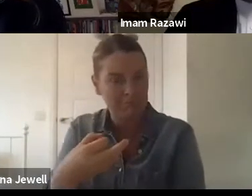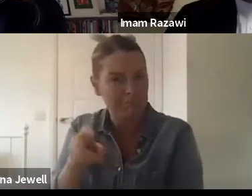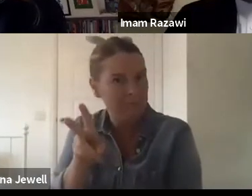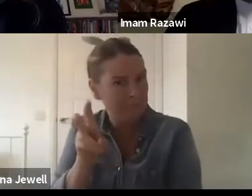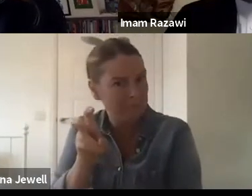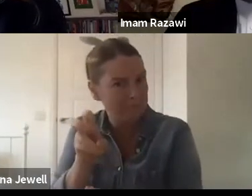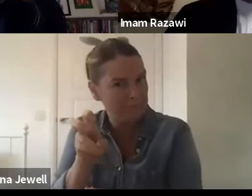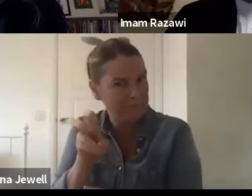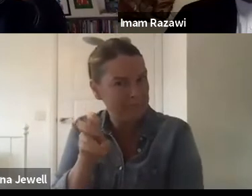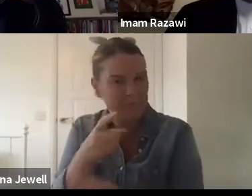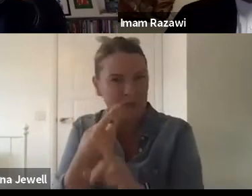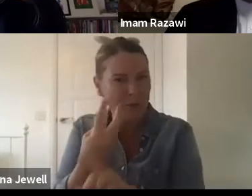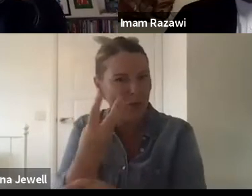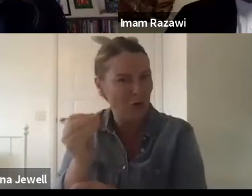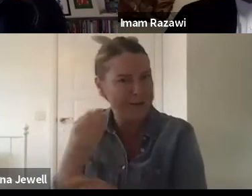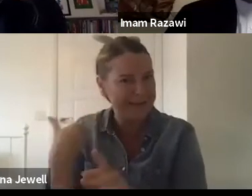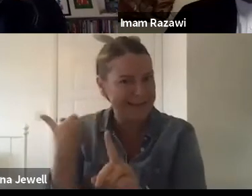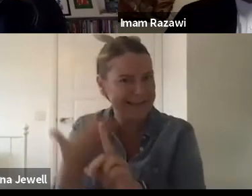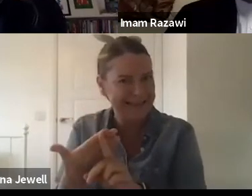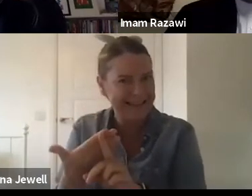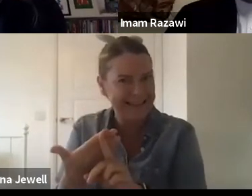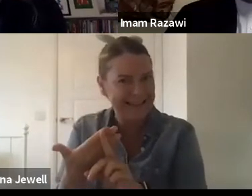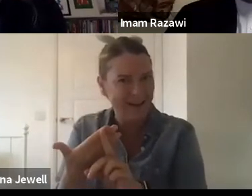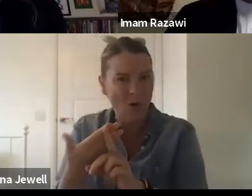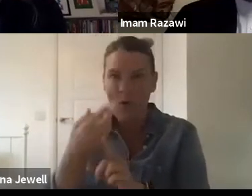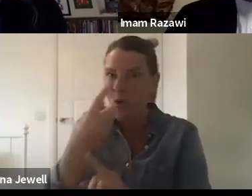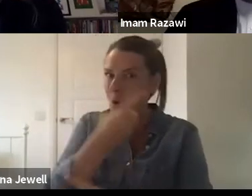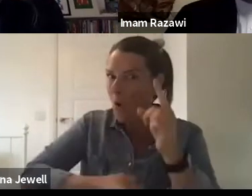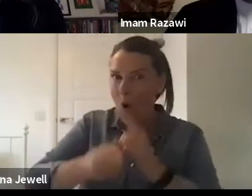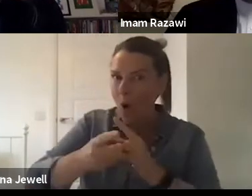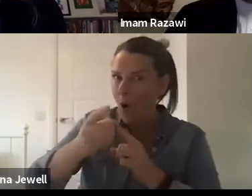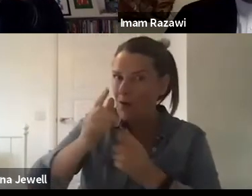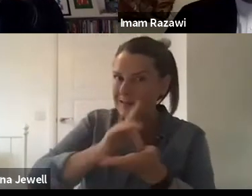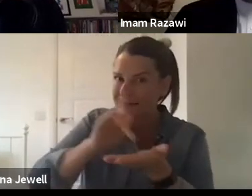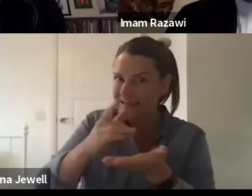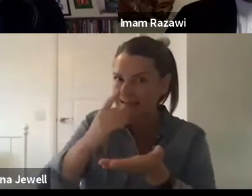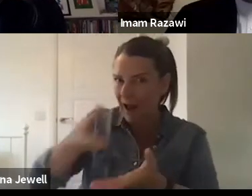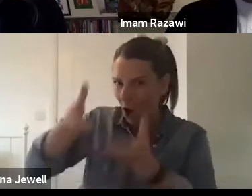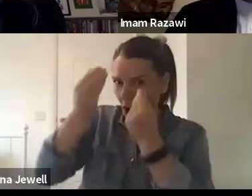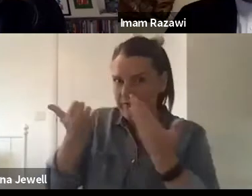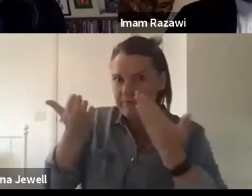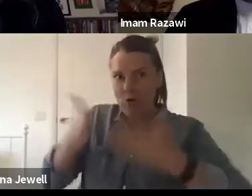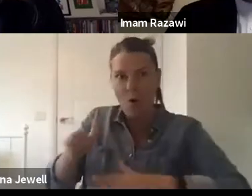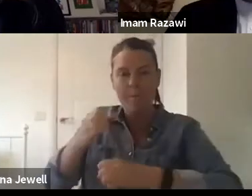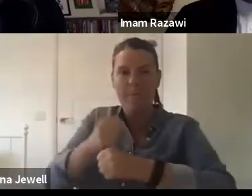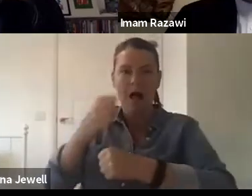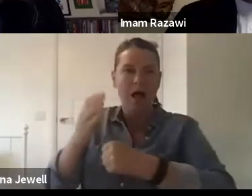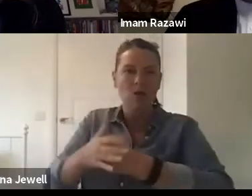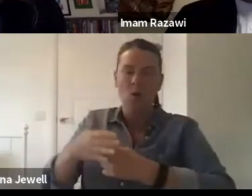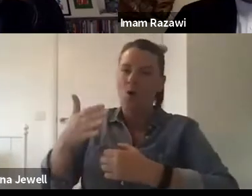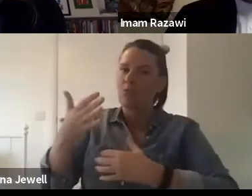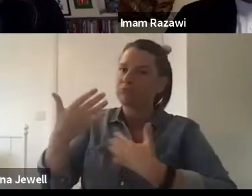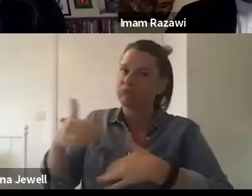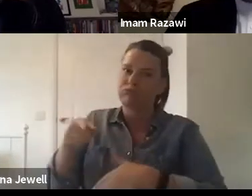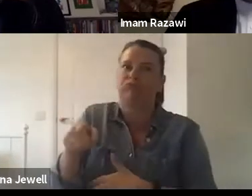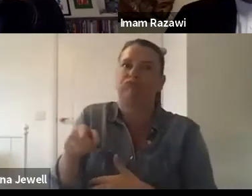referred to, you know, every city in the world can learn from what Glasgow has done. No, no question. Um, but in